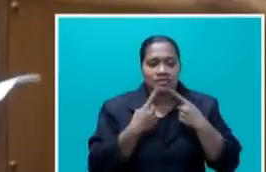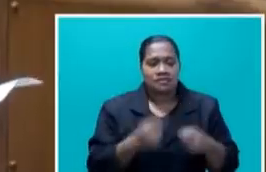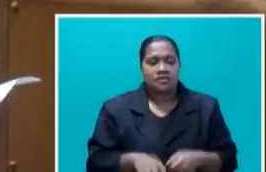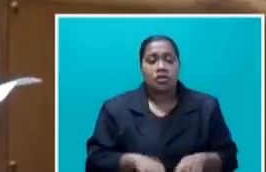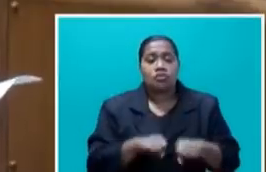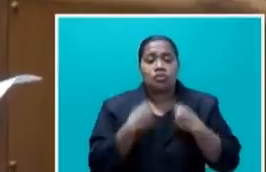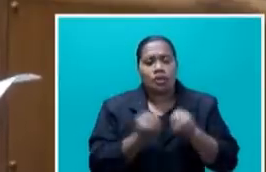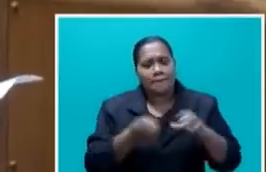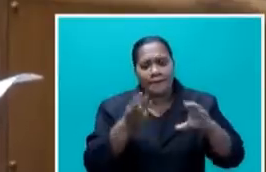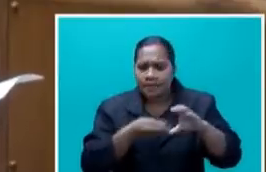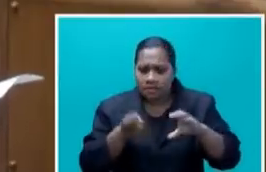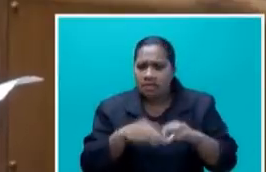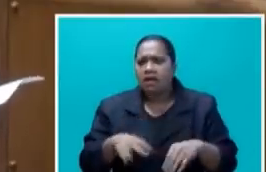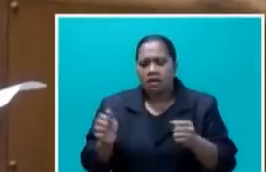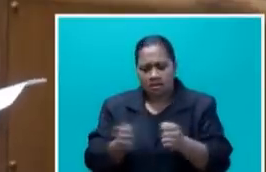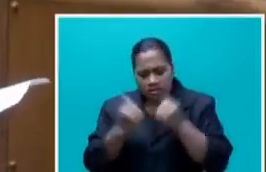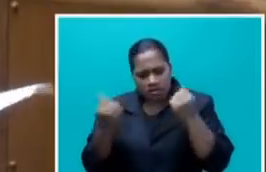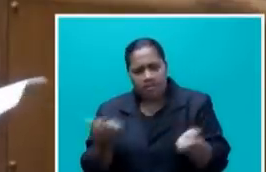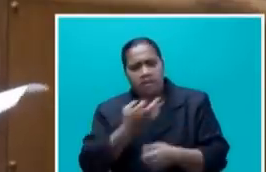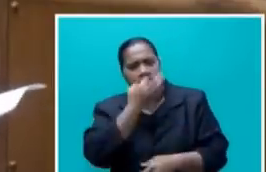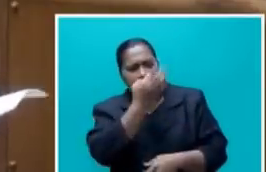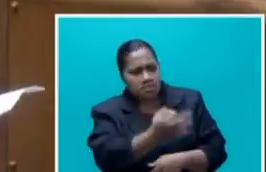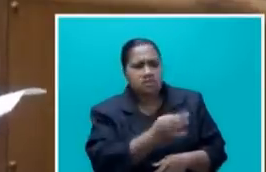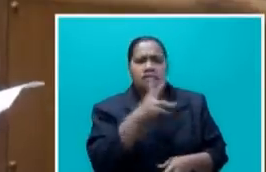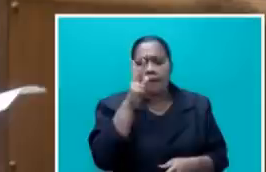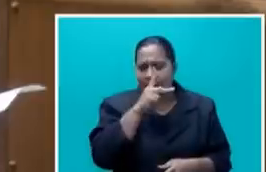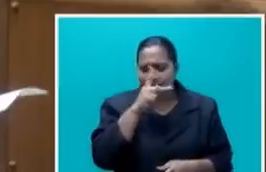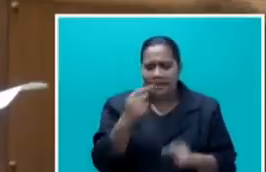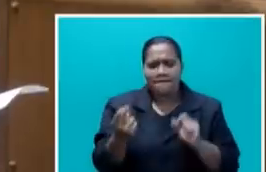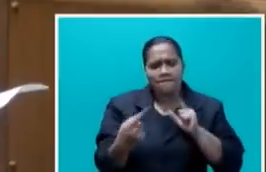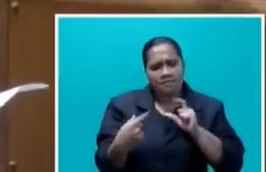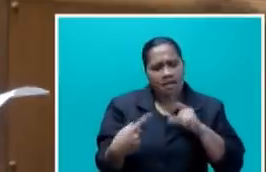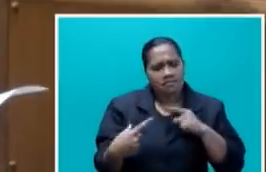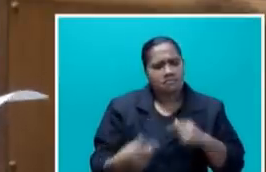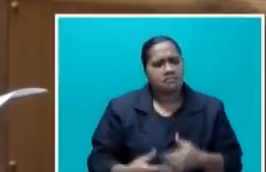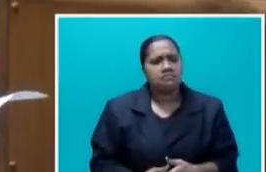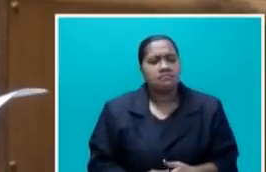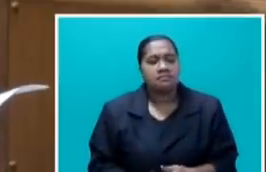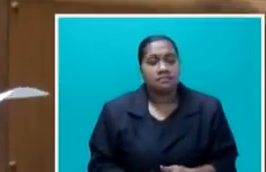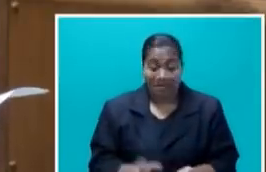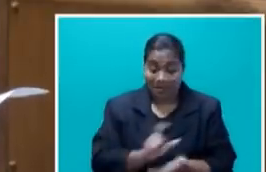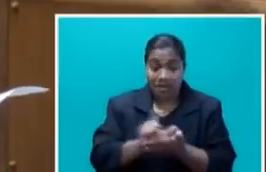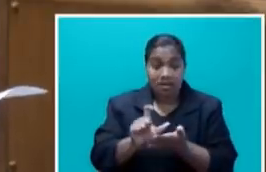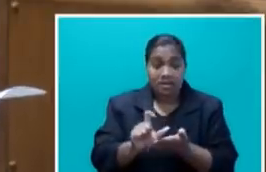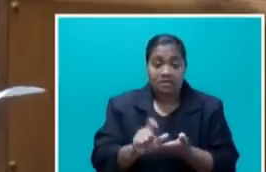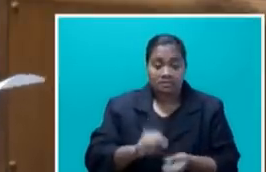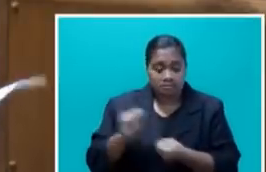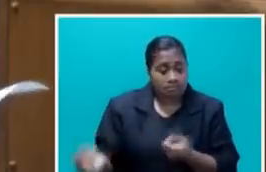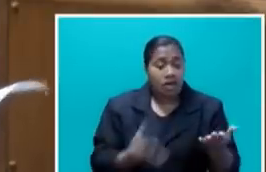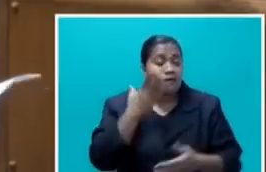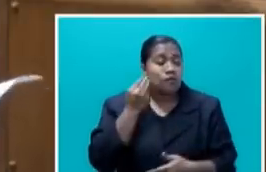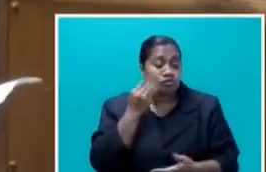and newspapers requesting public feedback. Here is the submission for sugar price review